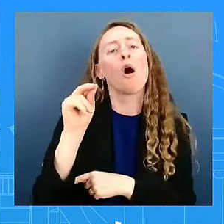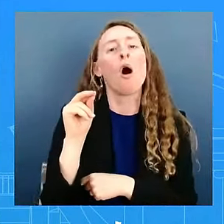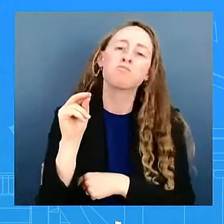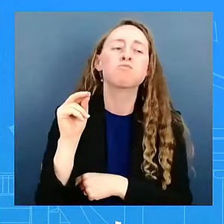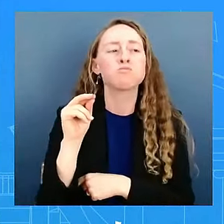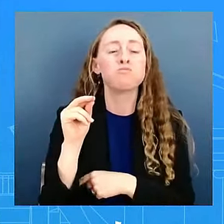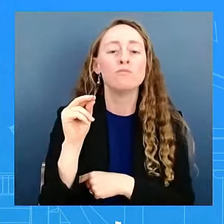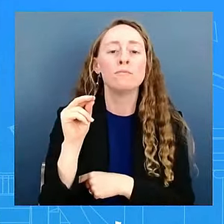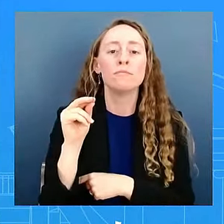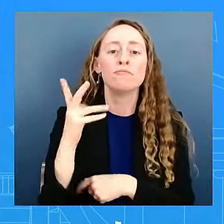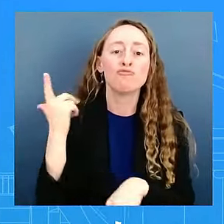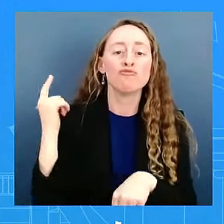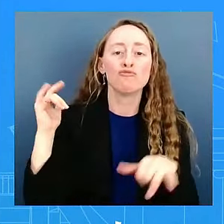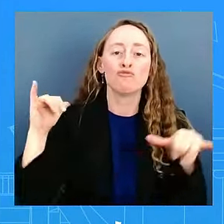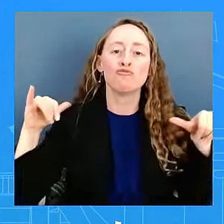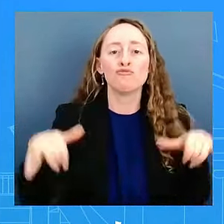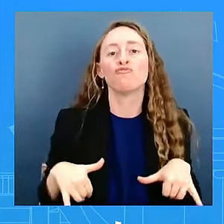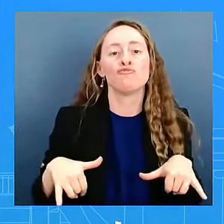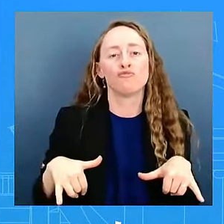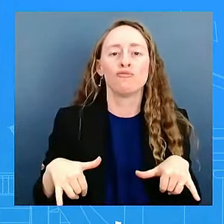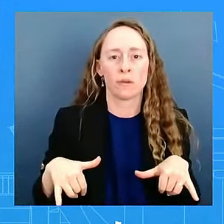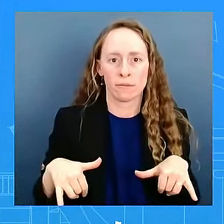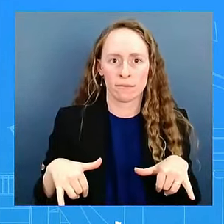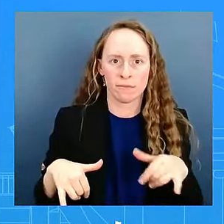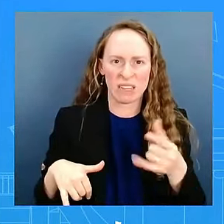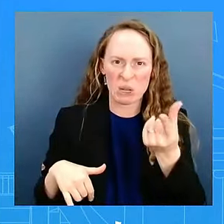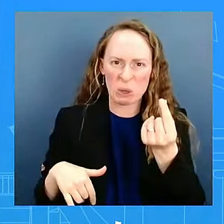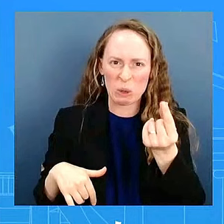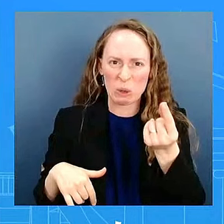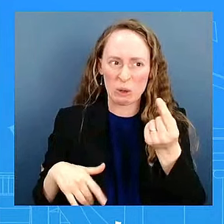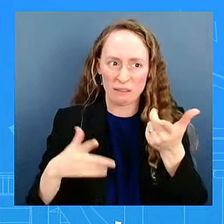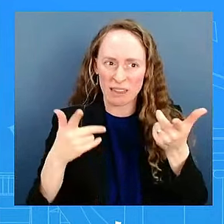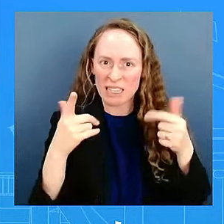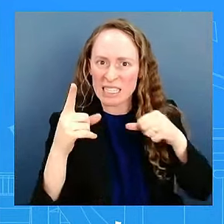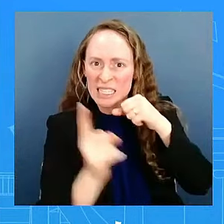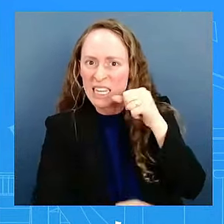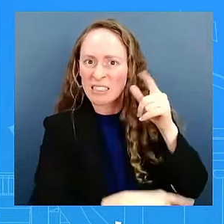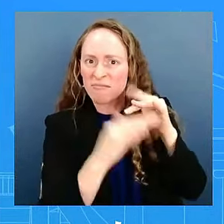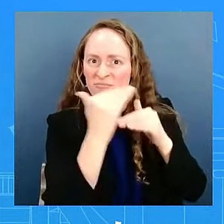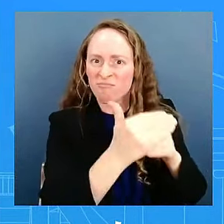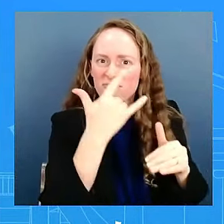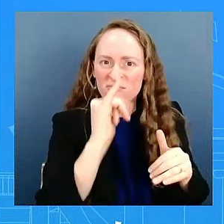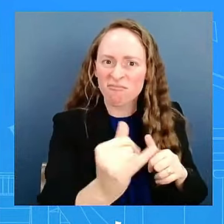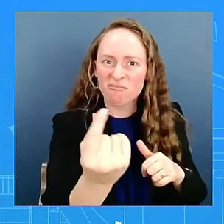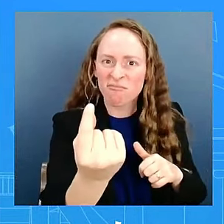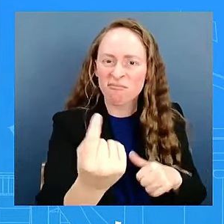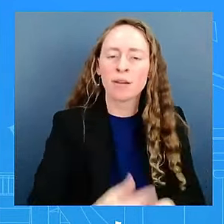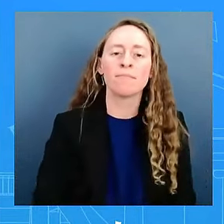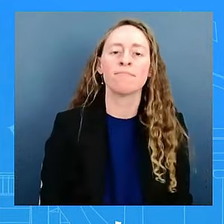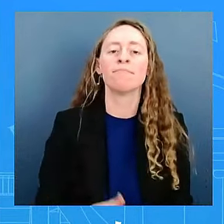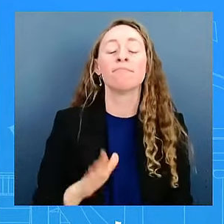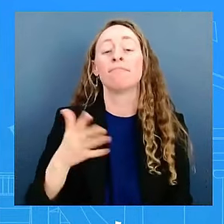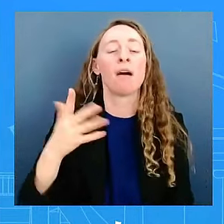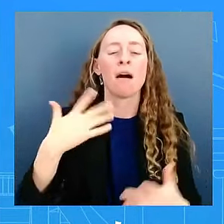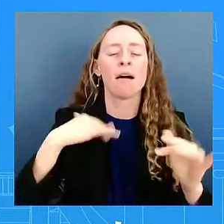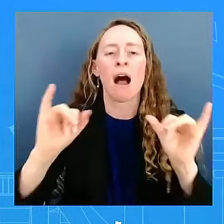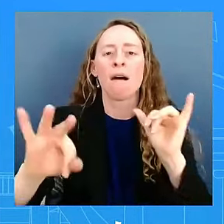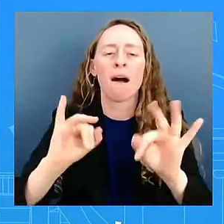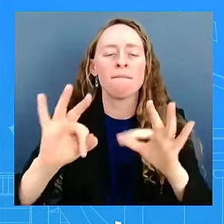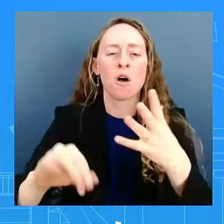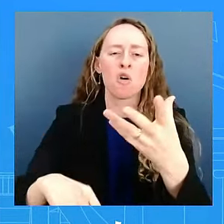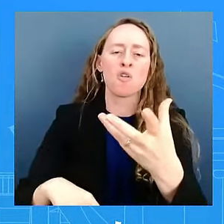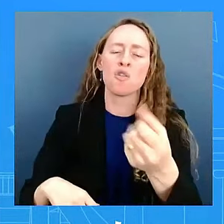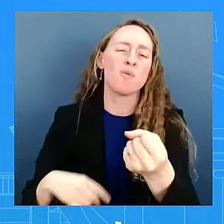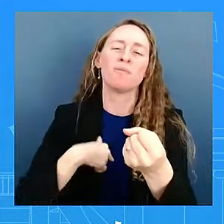It's terrific hypothetical question that I'm not going to answer. I would simply say that we'll reserve our rights and our